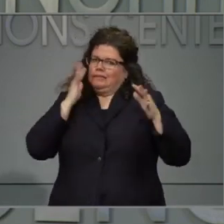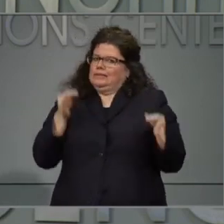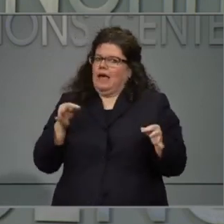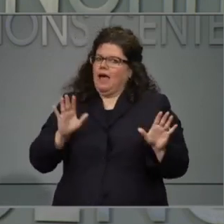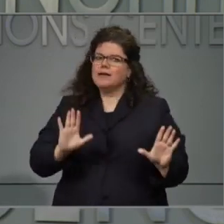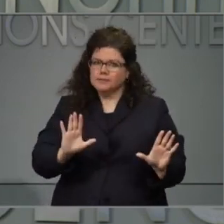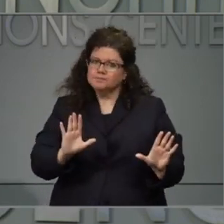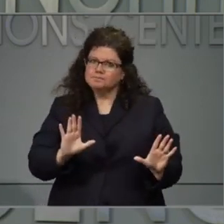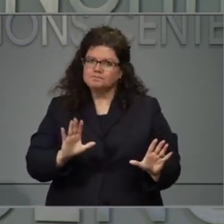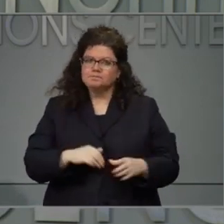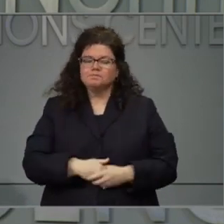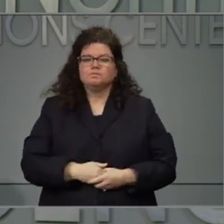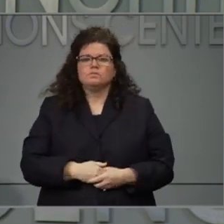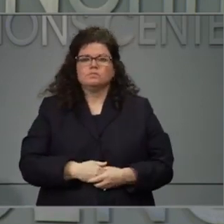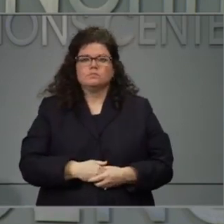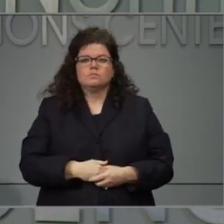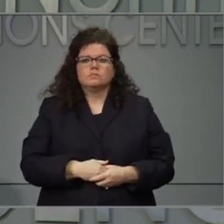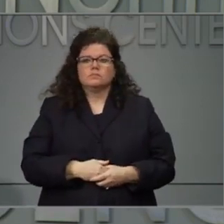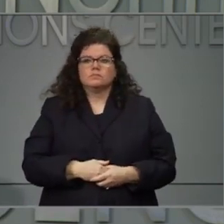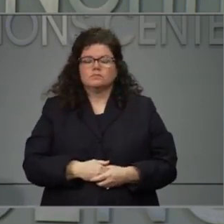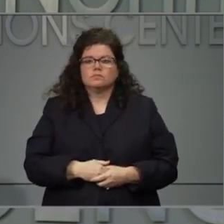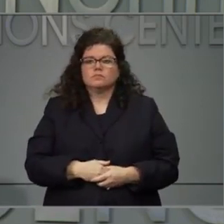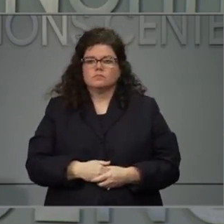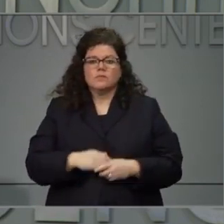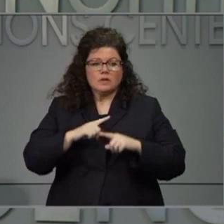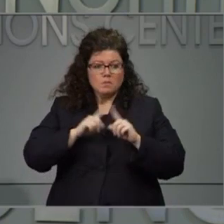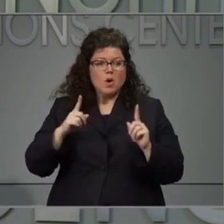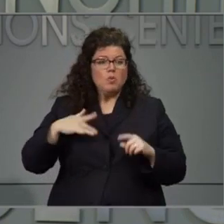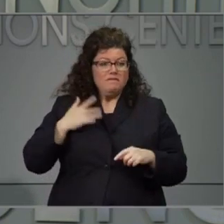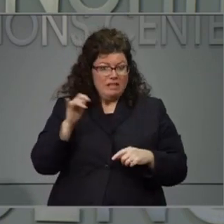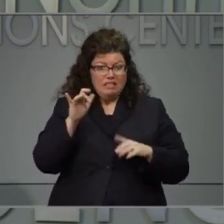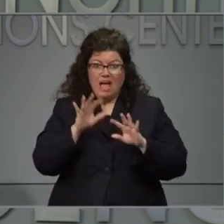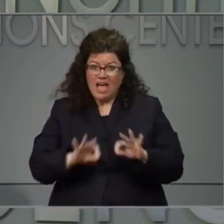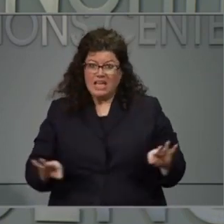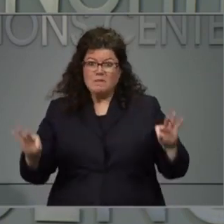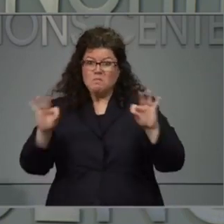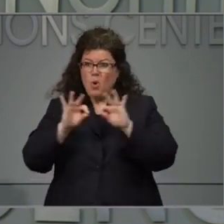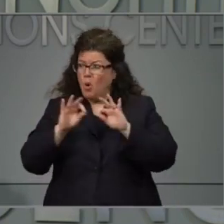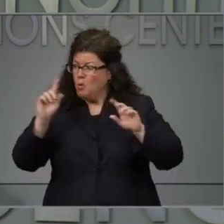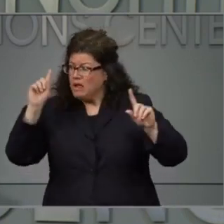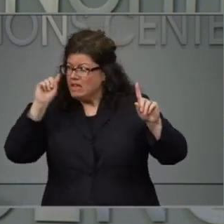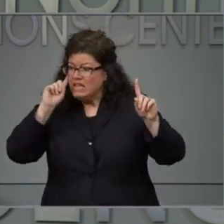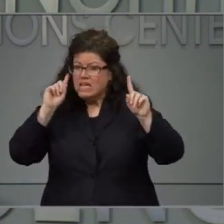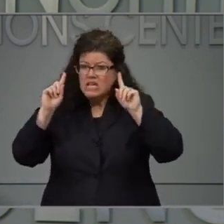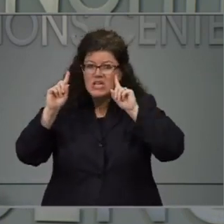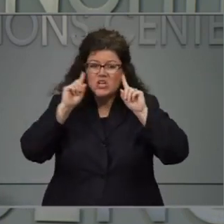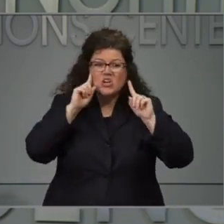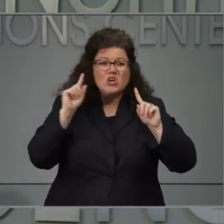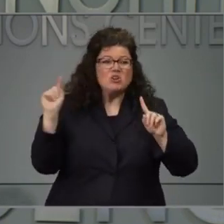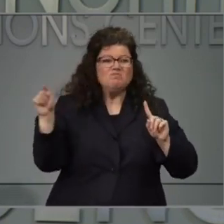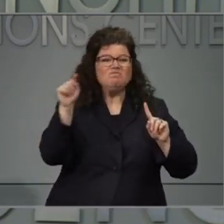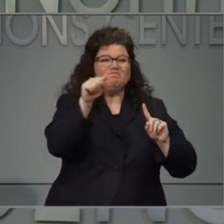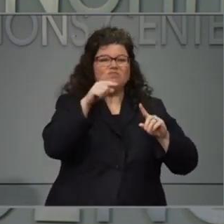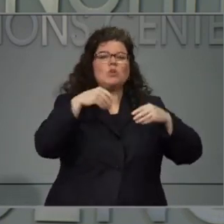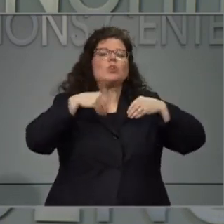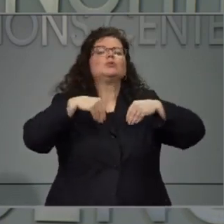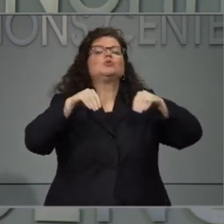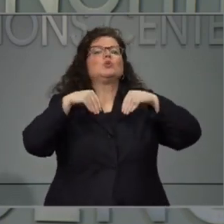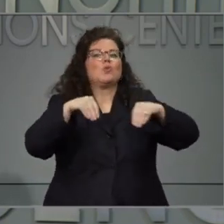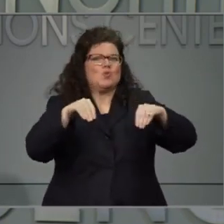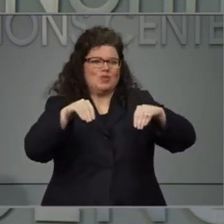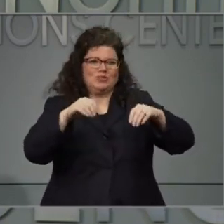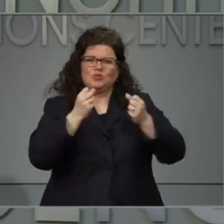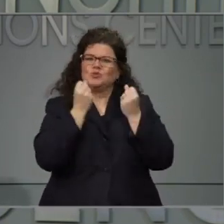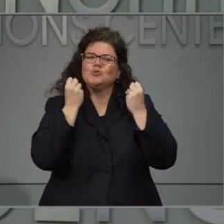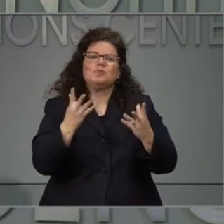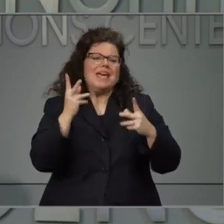one area that we thought was most important, that we were hearing the most from everyday citizens, that they were concerned